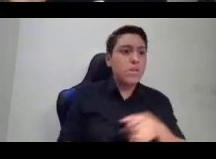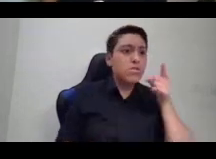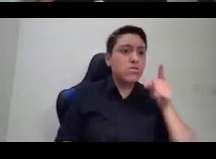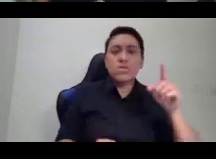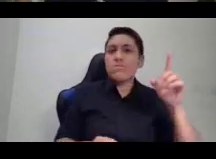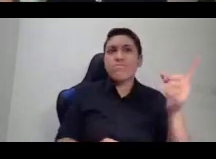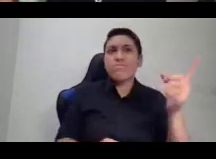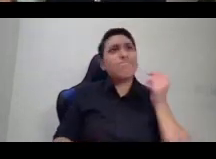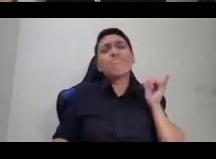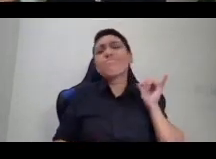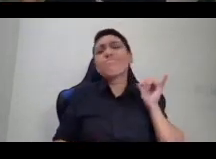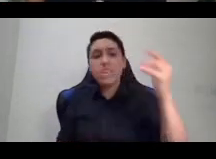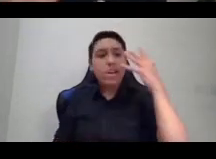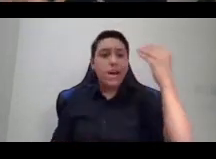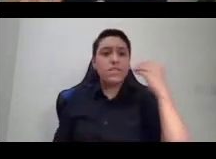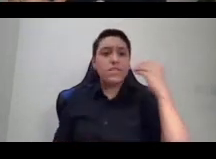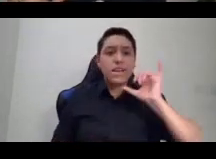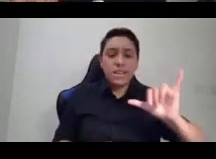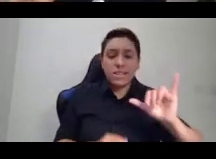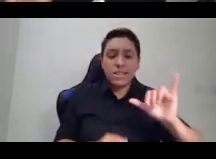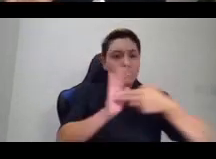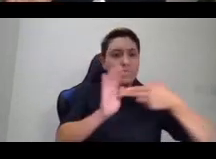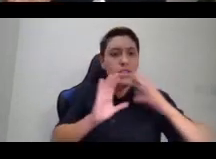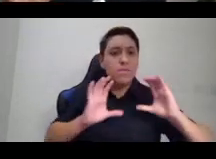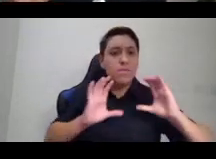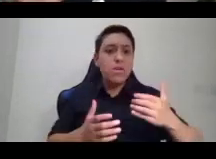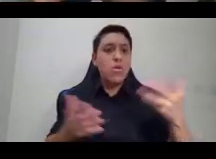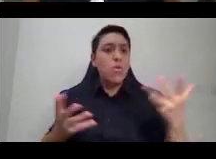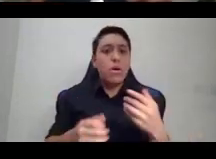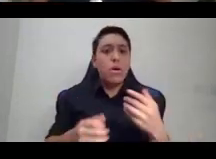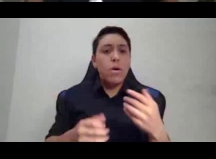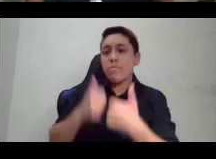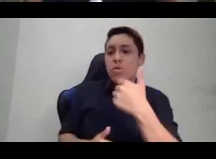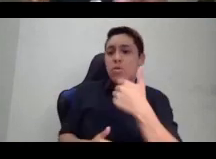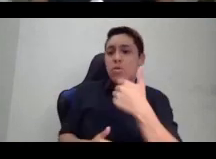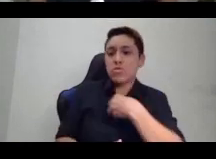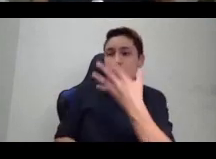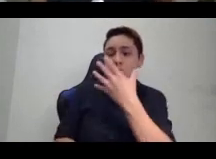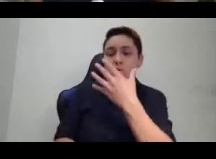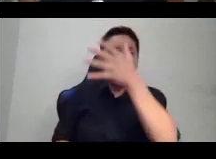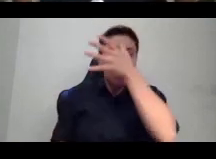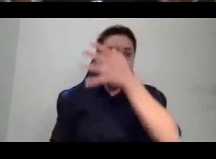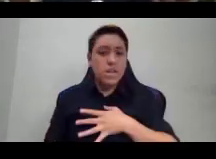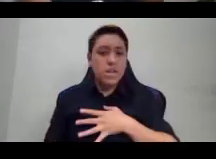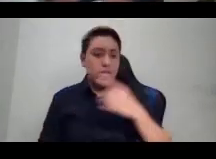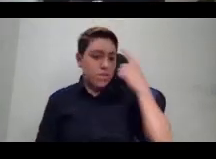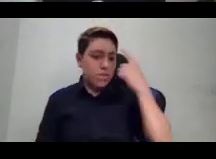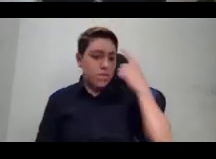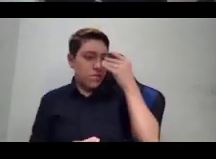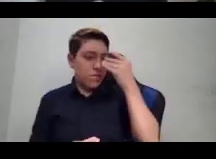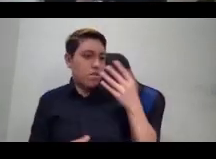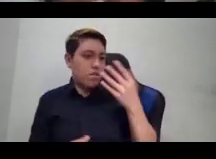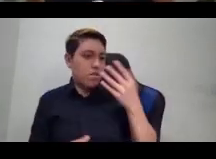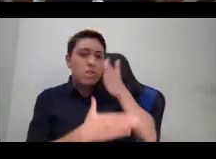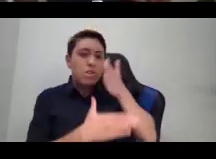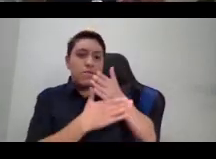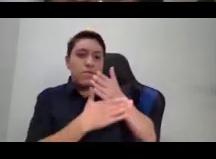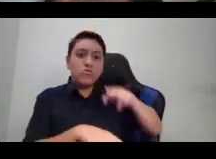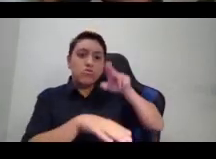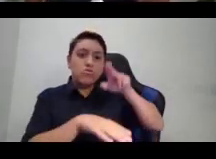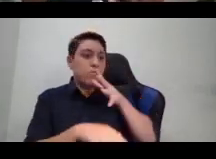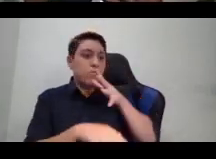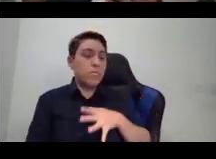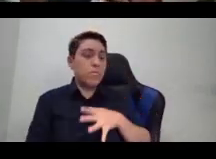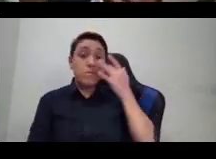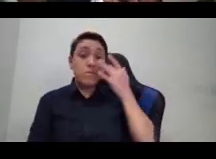category of what most white men considered the average or normal woman to be because the normal woman